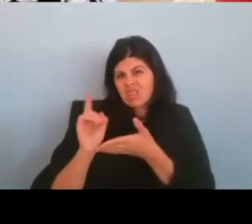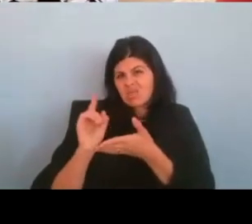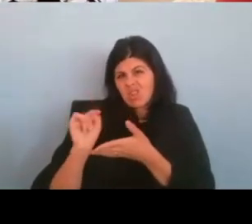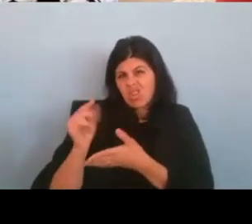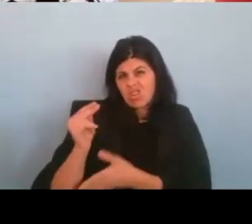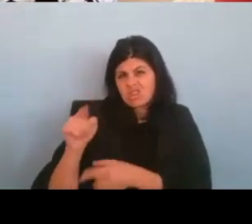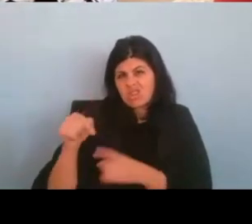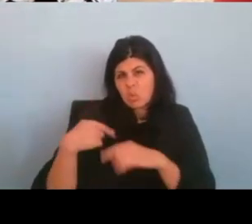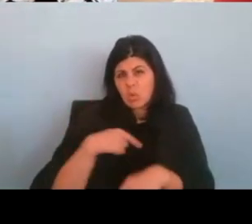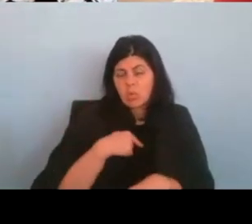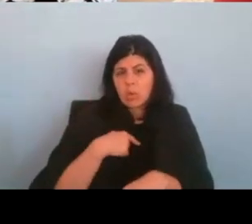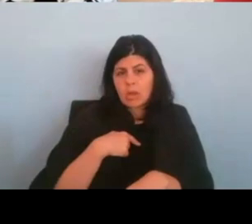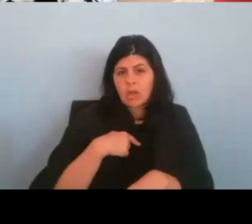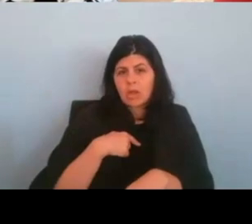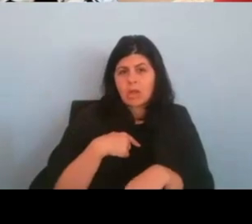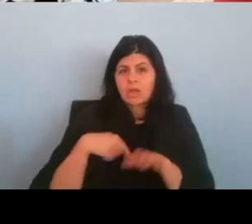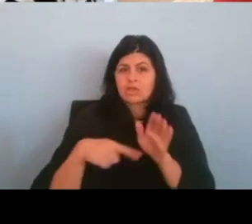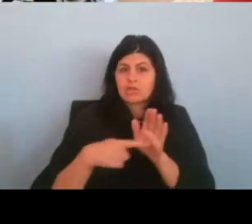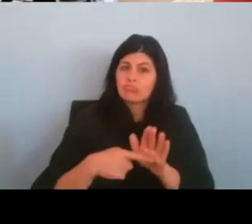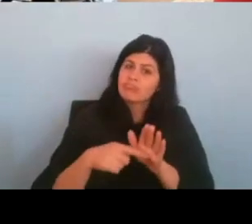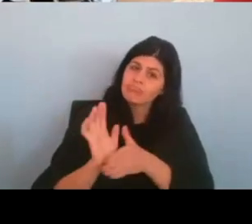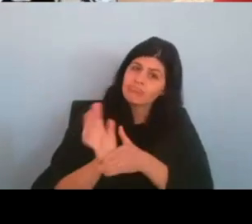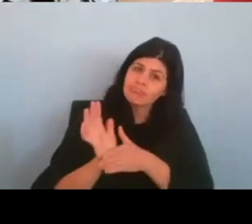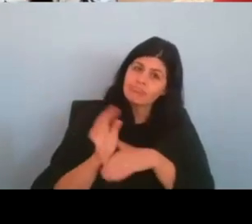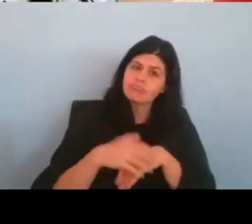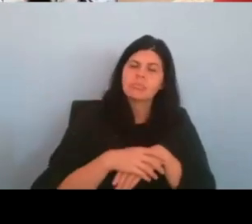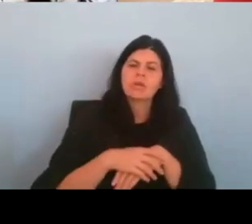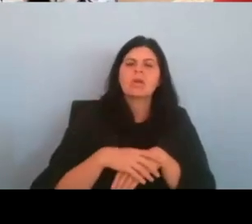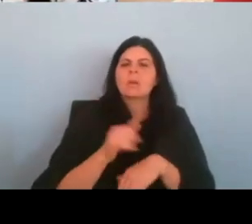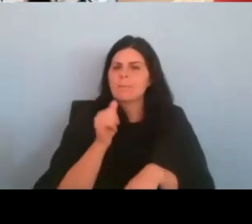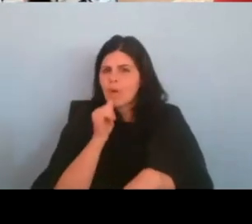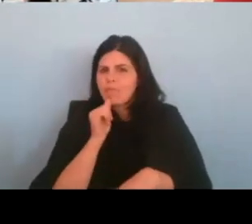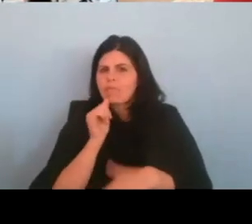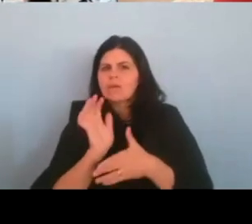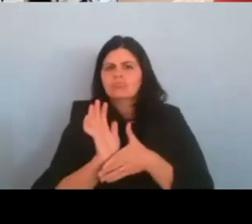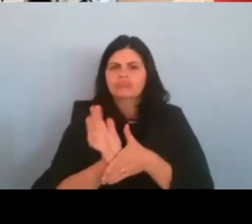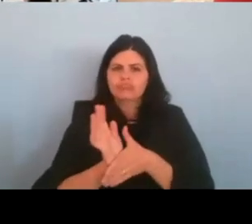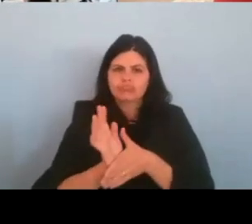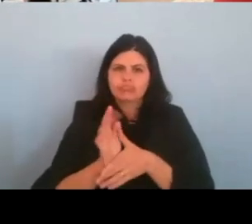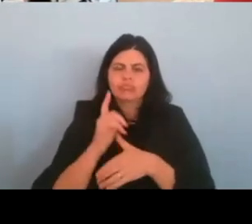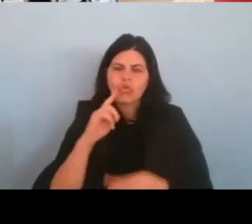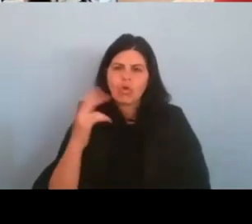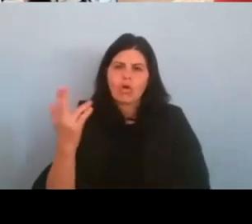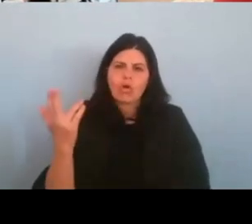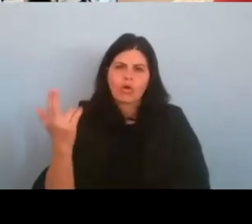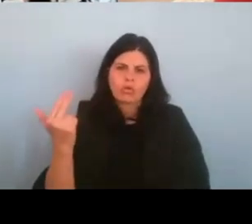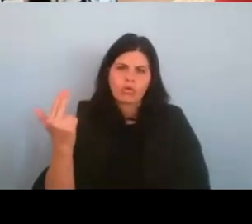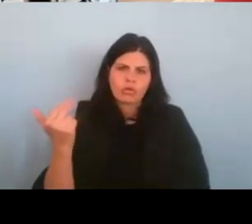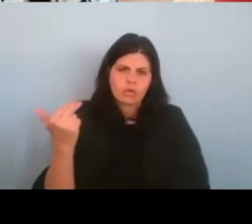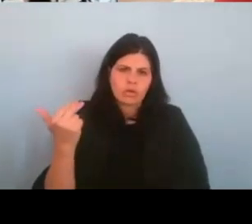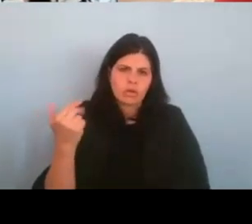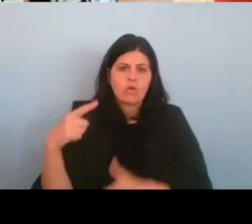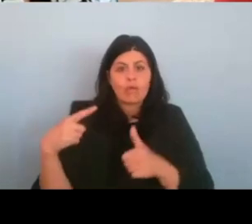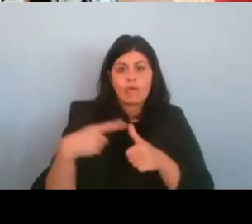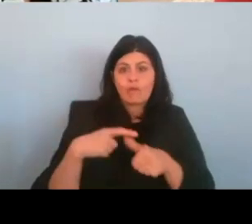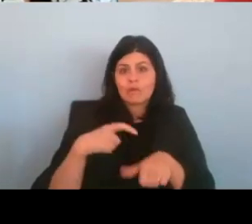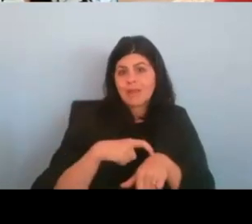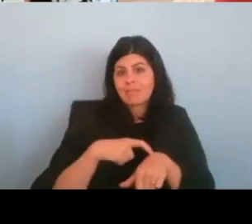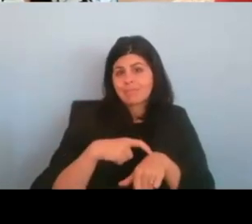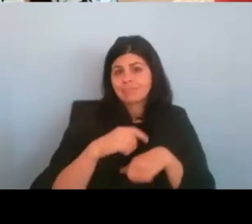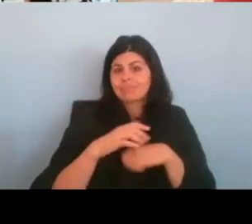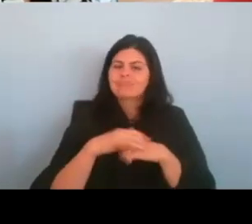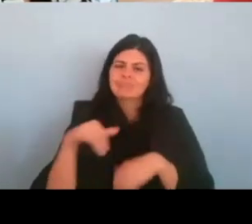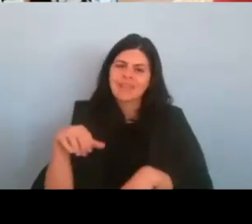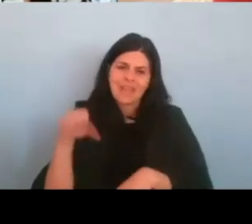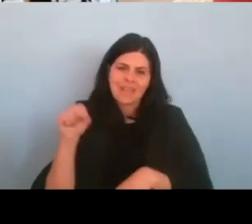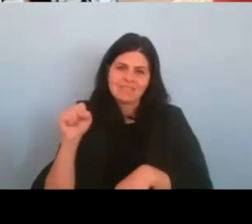we screened, uh, uh, uh, we did a private screening for 13, um, for the first time and, and yeah,